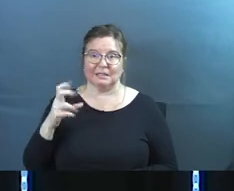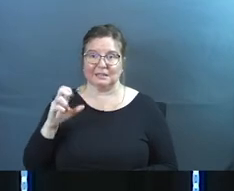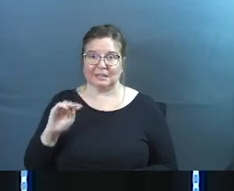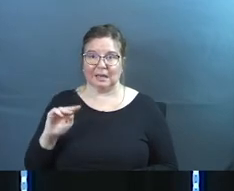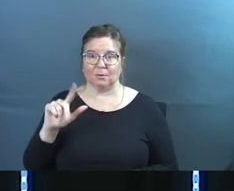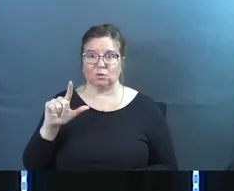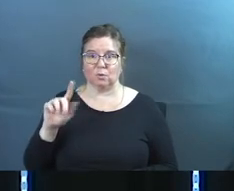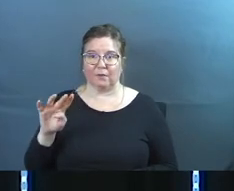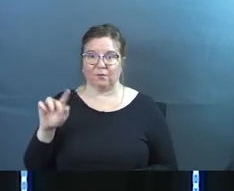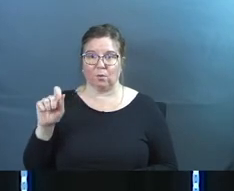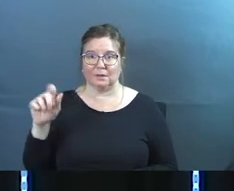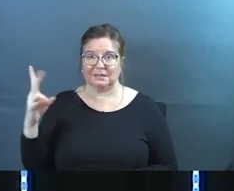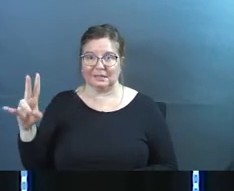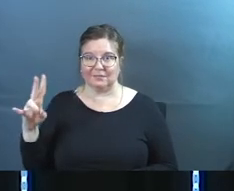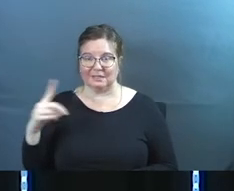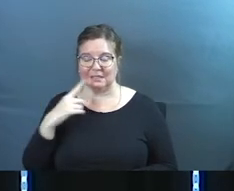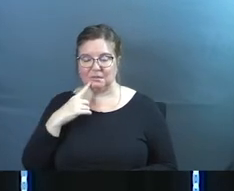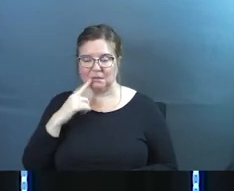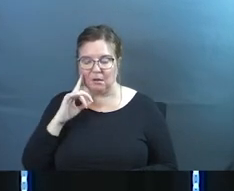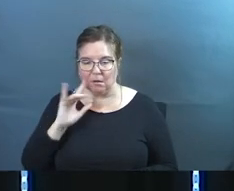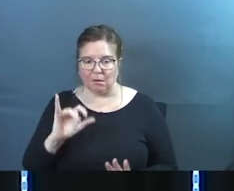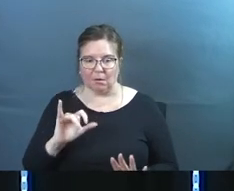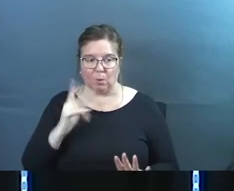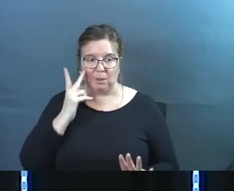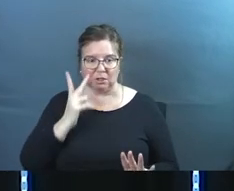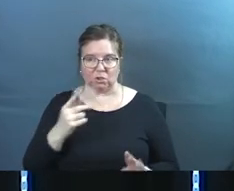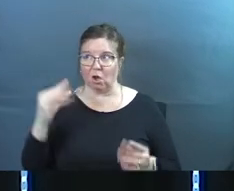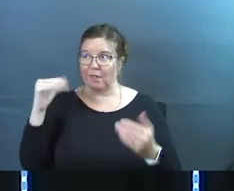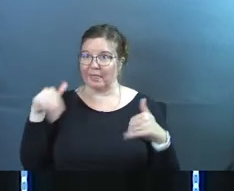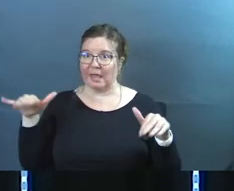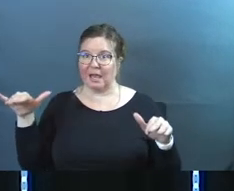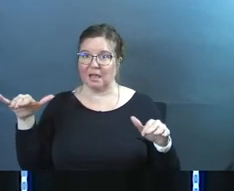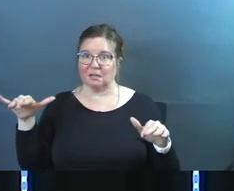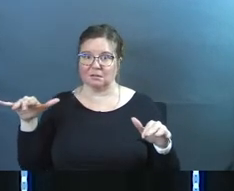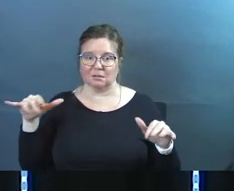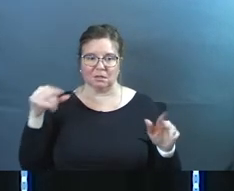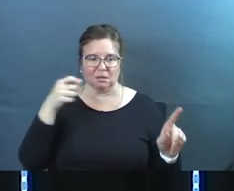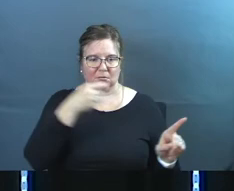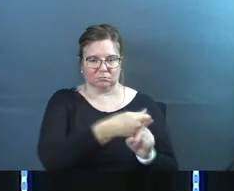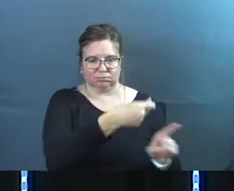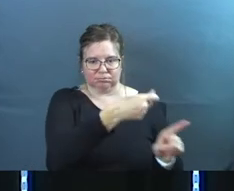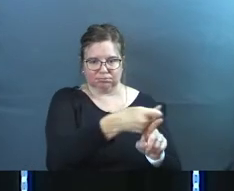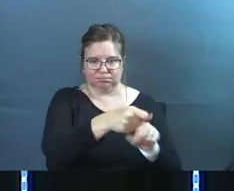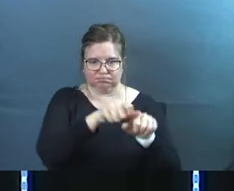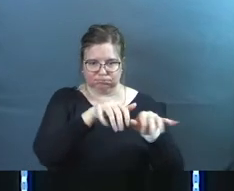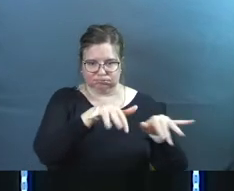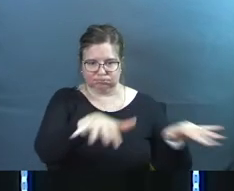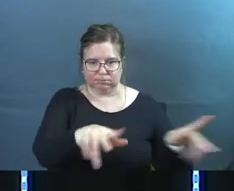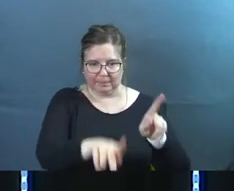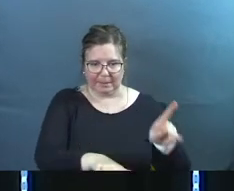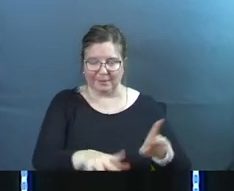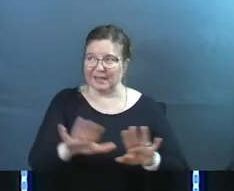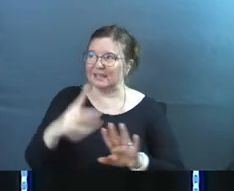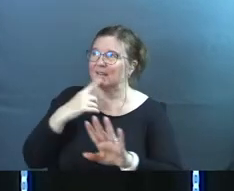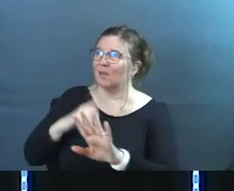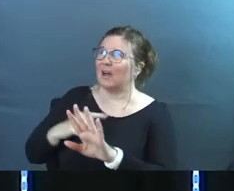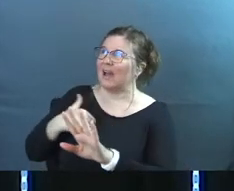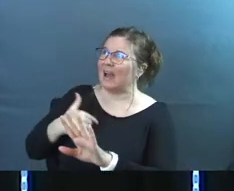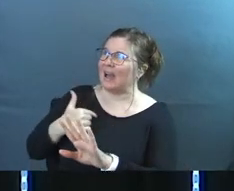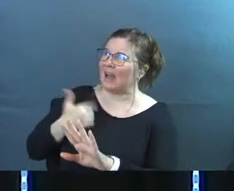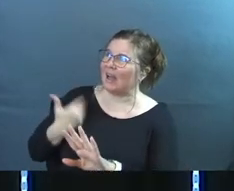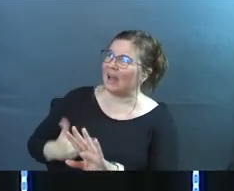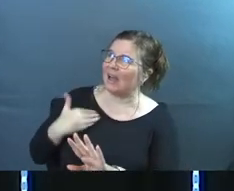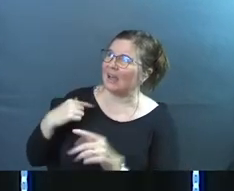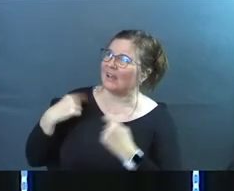24 17 he has a moment of clarity it says who was striking down the people he said to the Lord I have